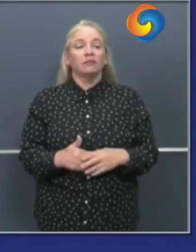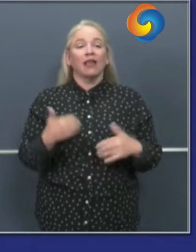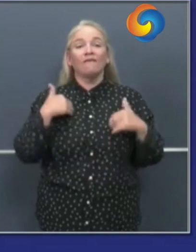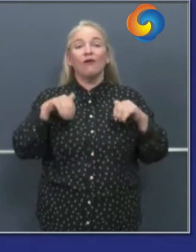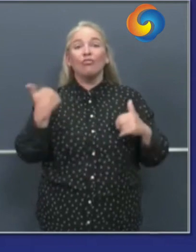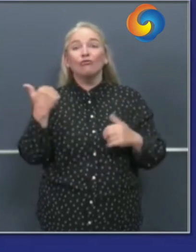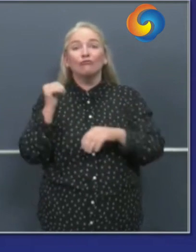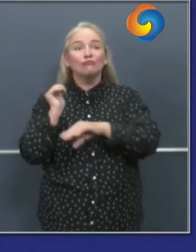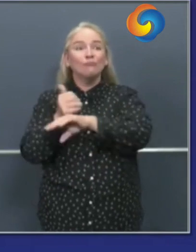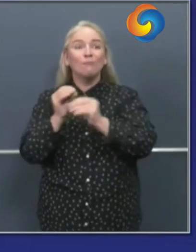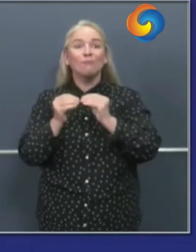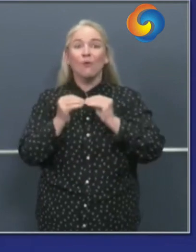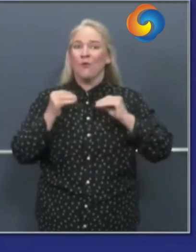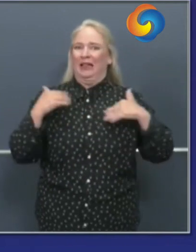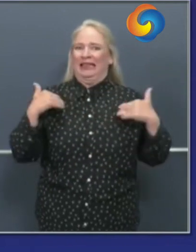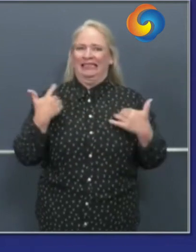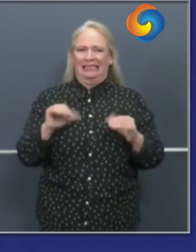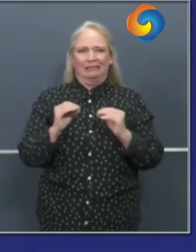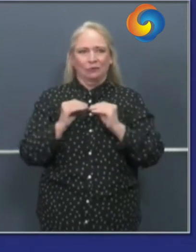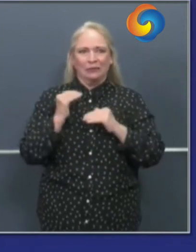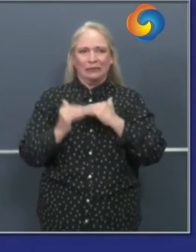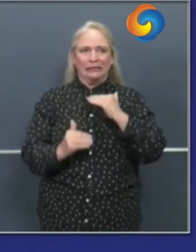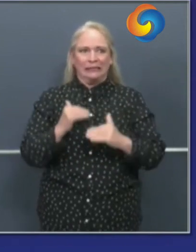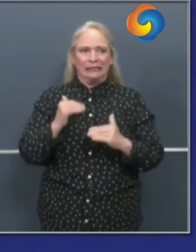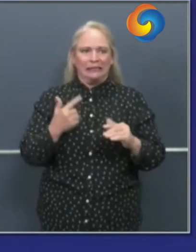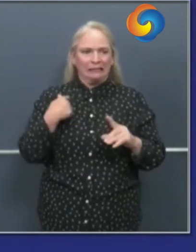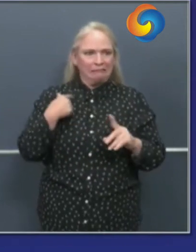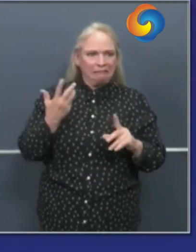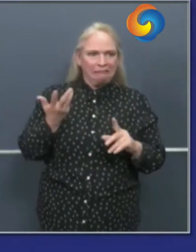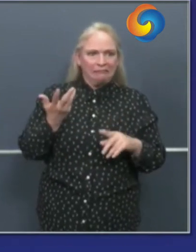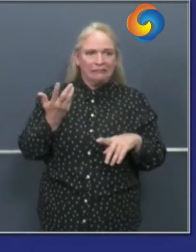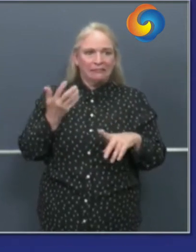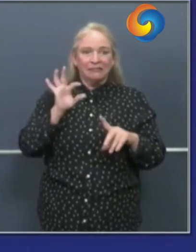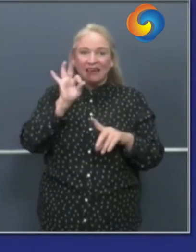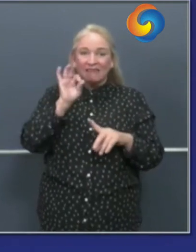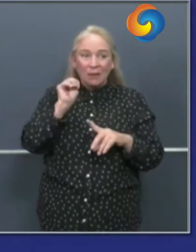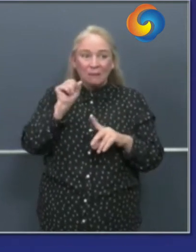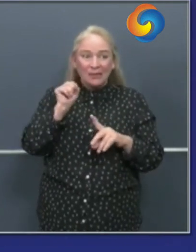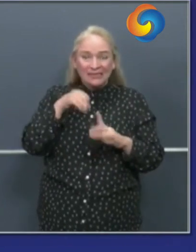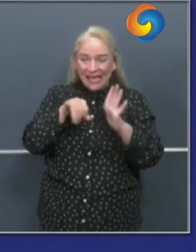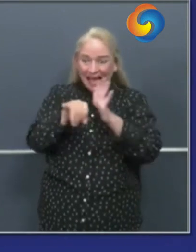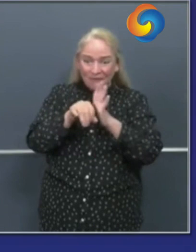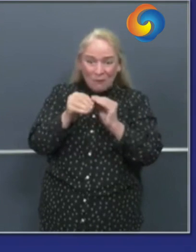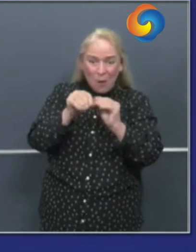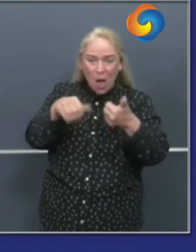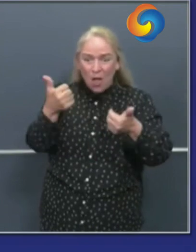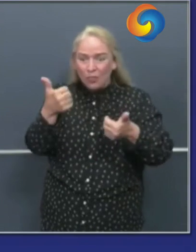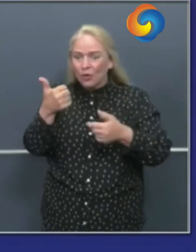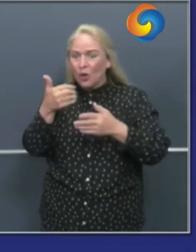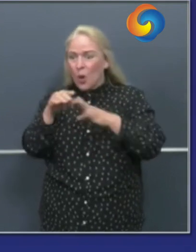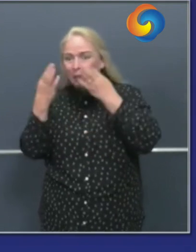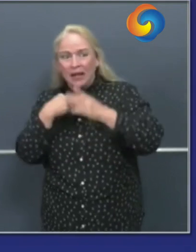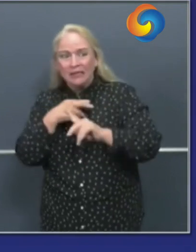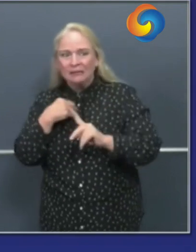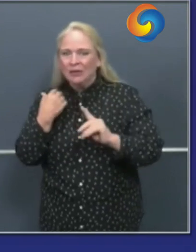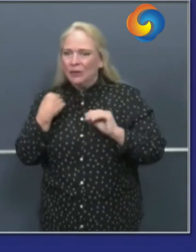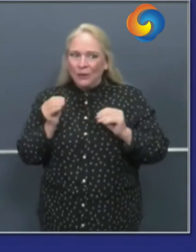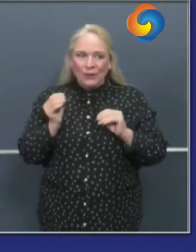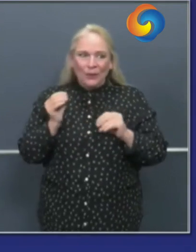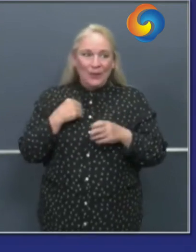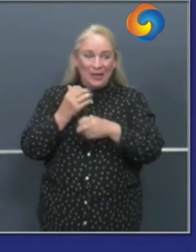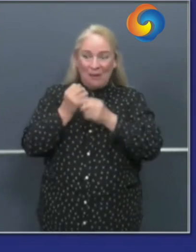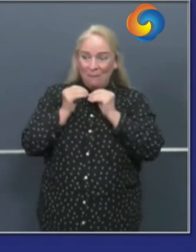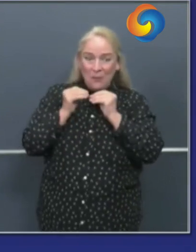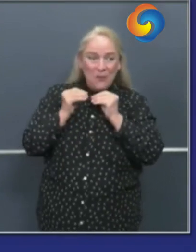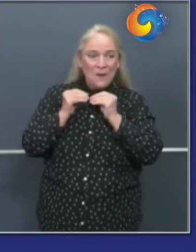have the fms identified we didn't have these alternative leases and sites already procured and established we were just in the